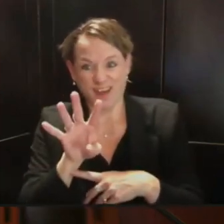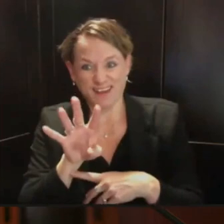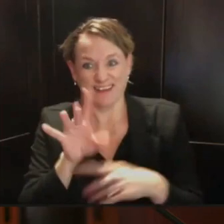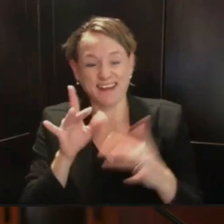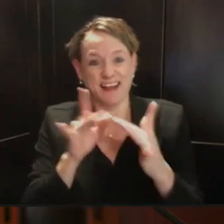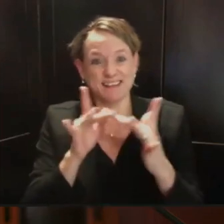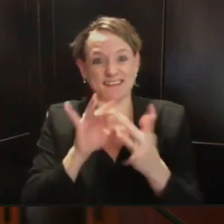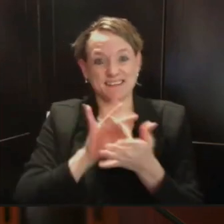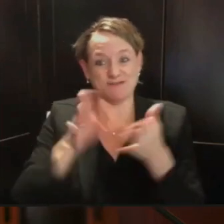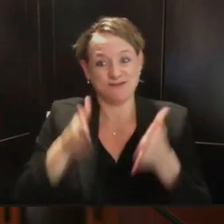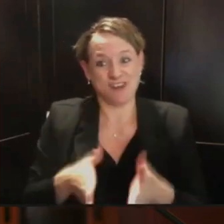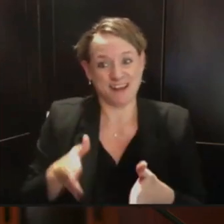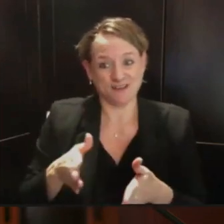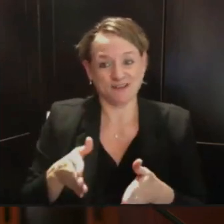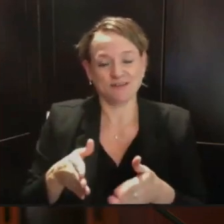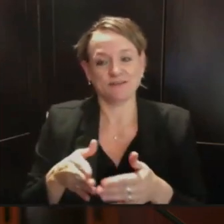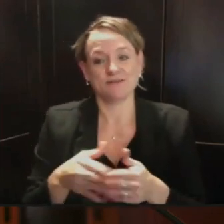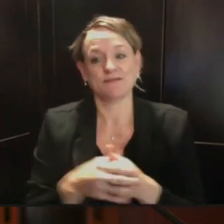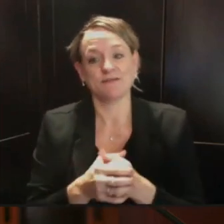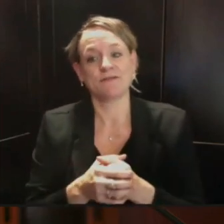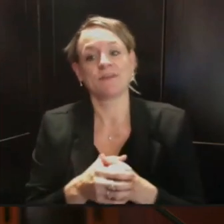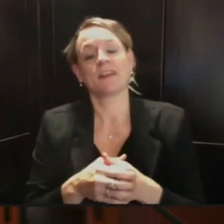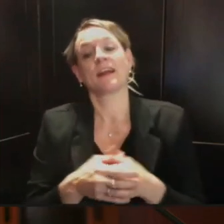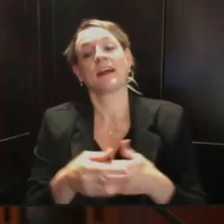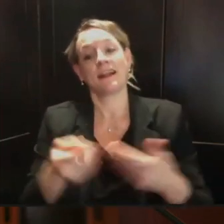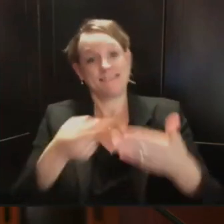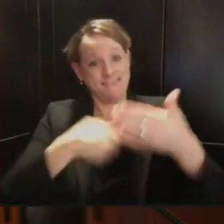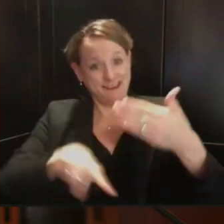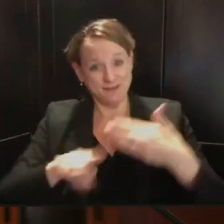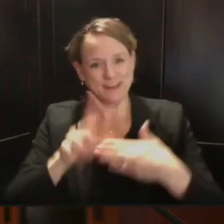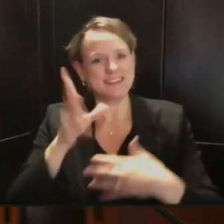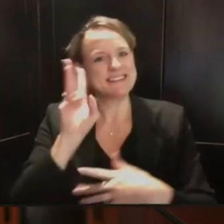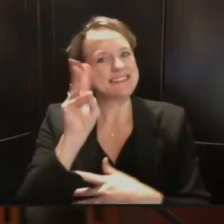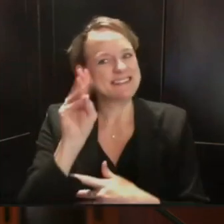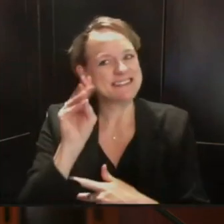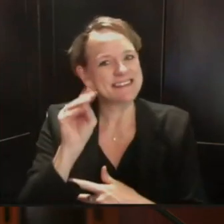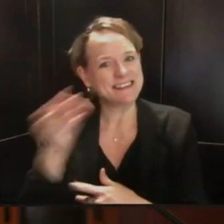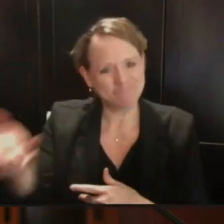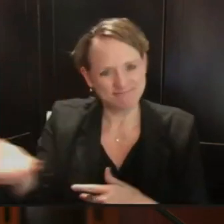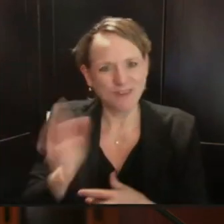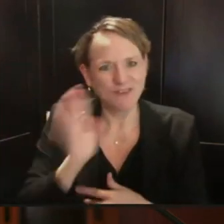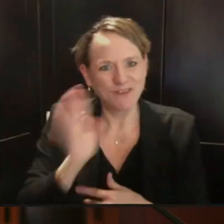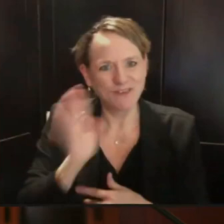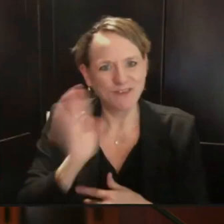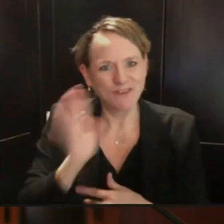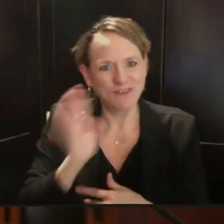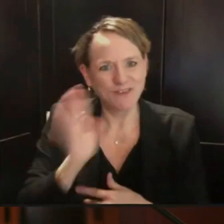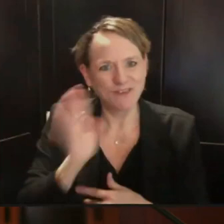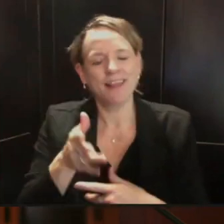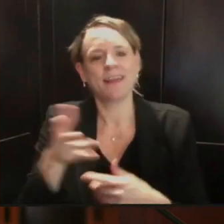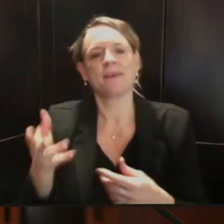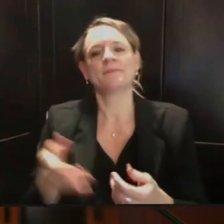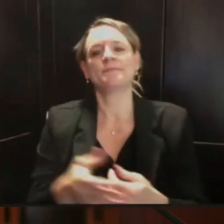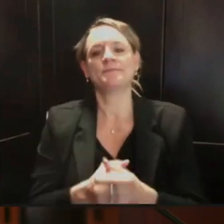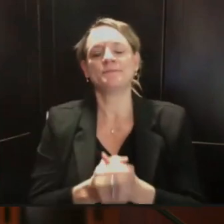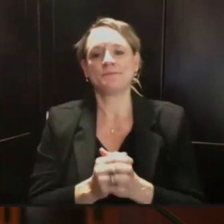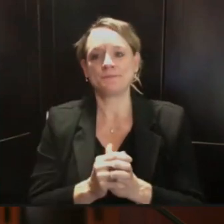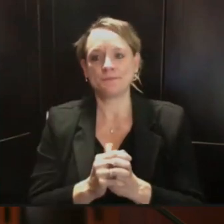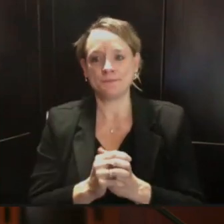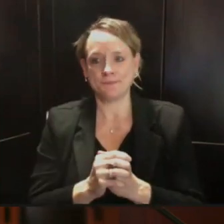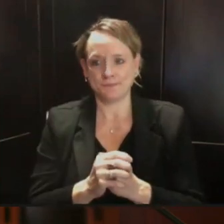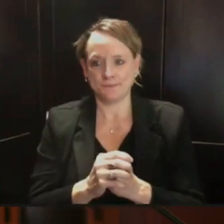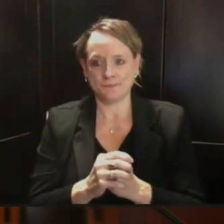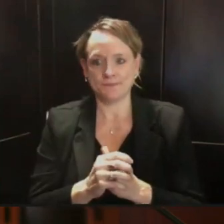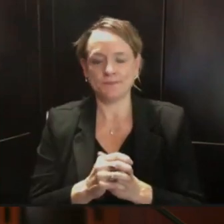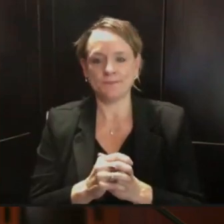We will, we are hiring additional tranches now, 60 of them will start next week. And we will